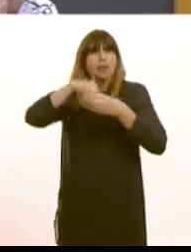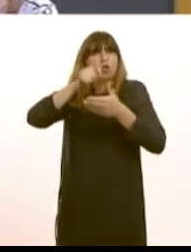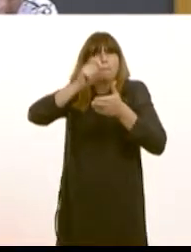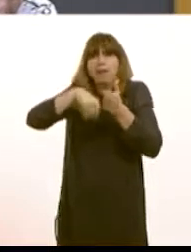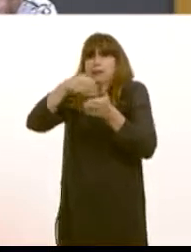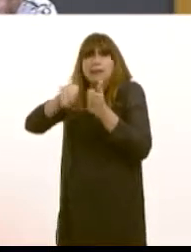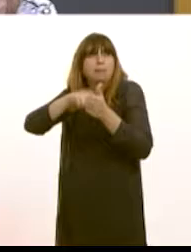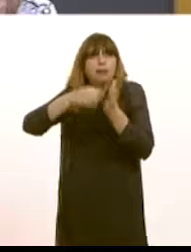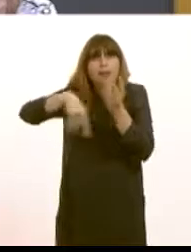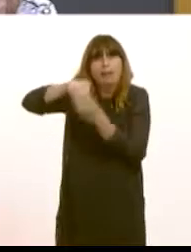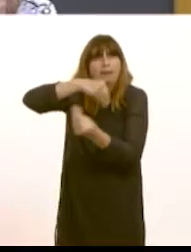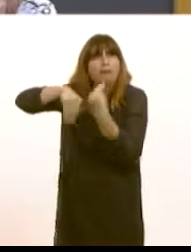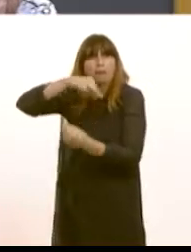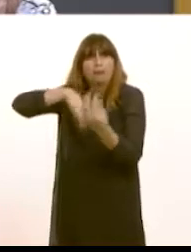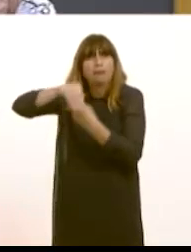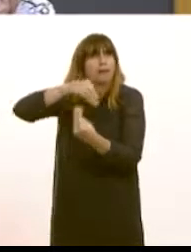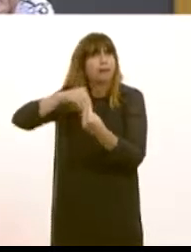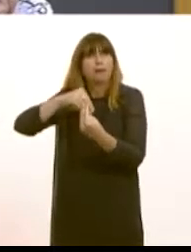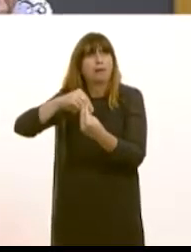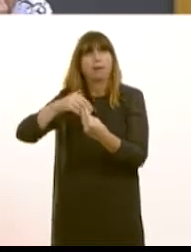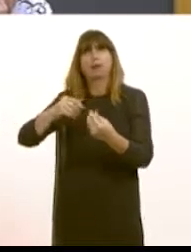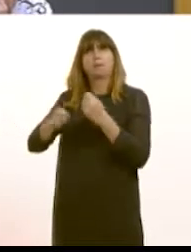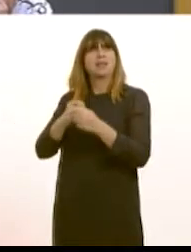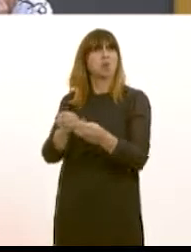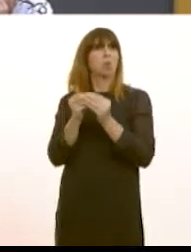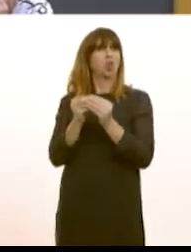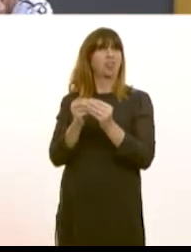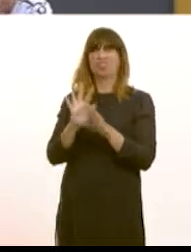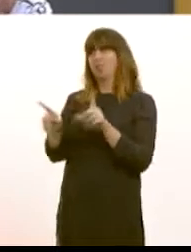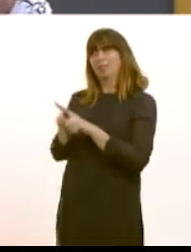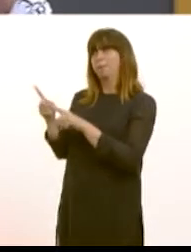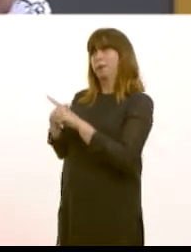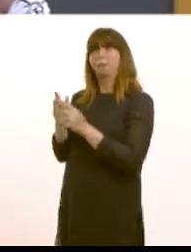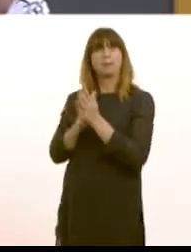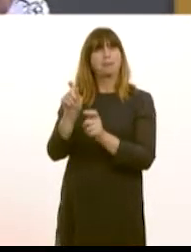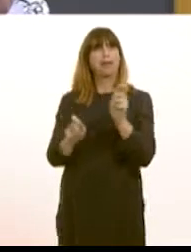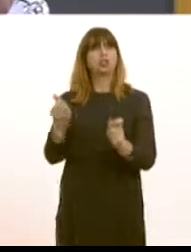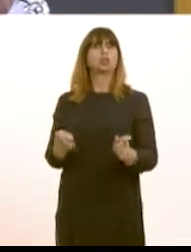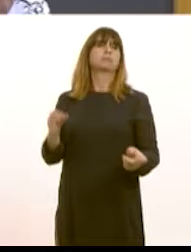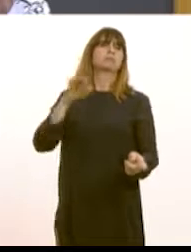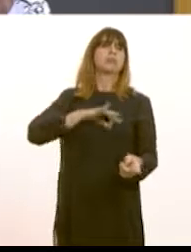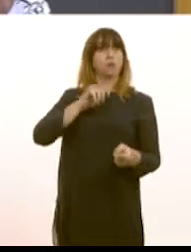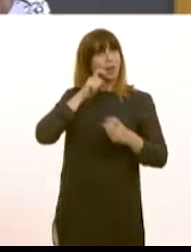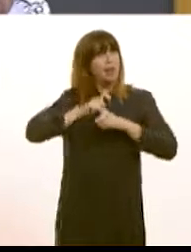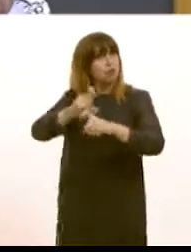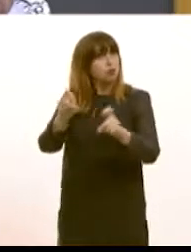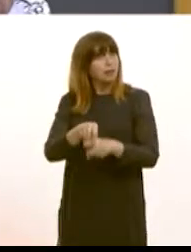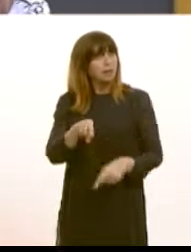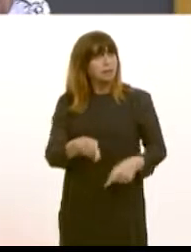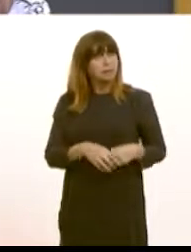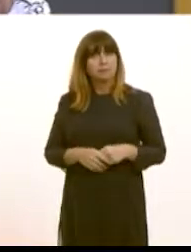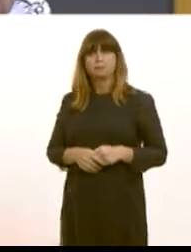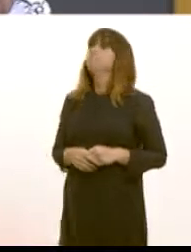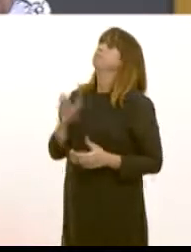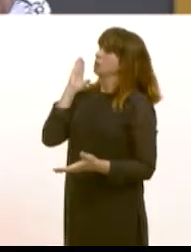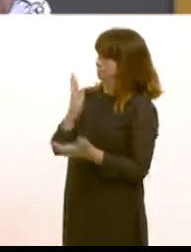in the Welsh NHS has been of tremendous benefit for patients and that it is a commitment that will continue I can give